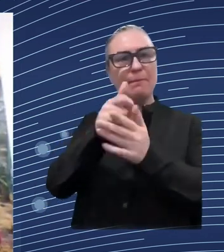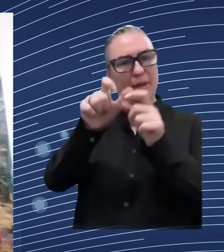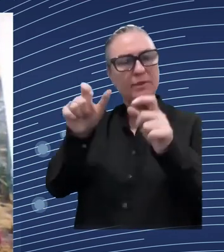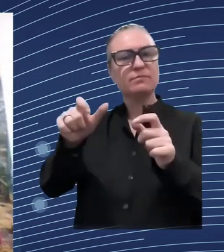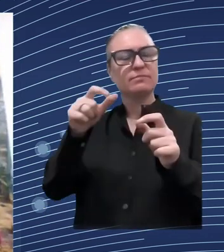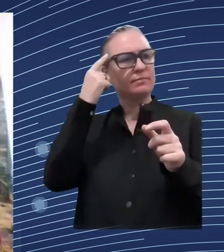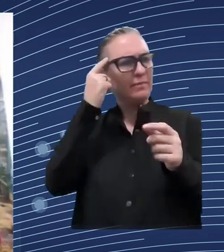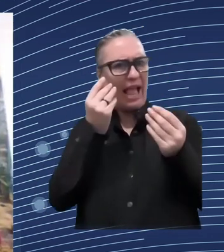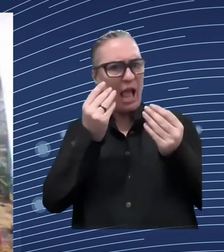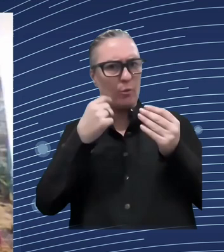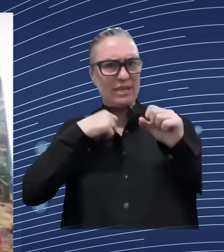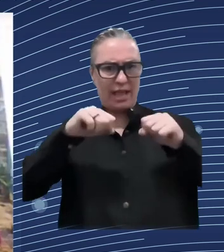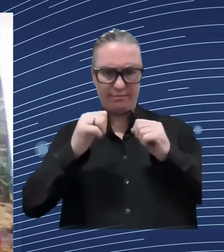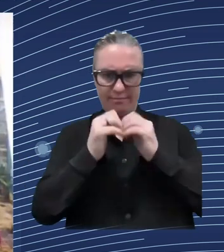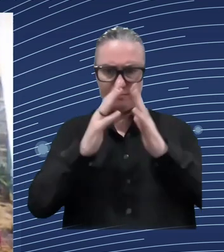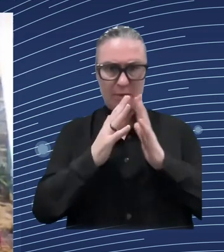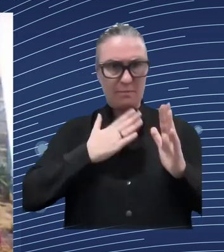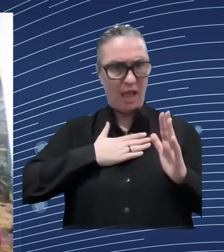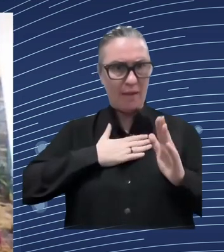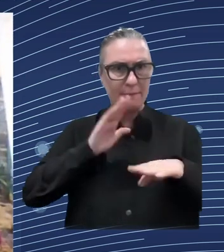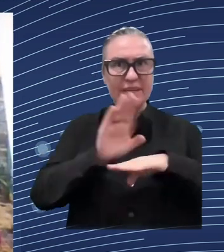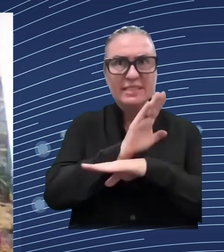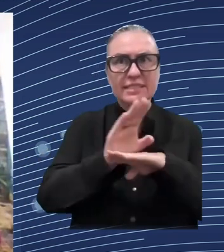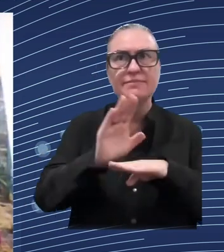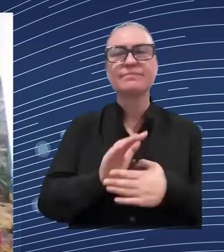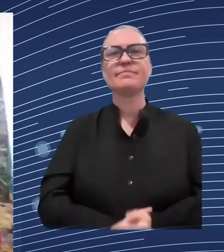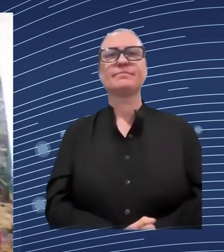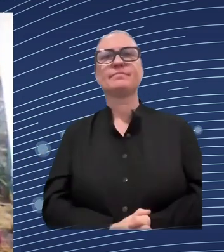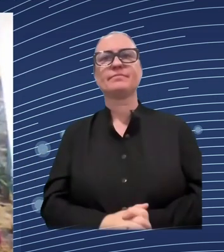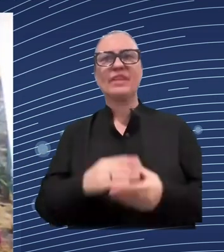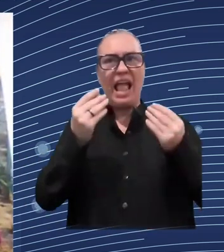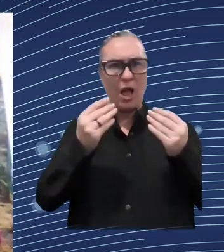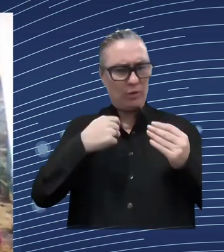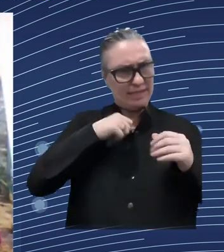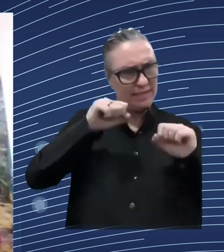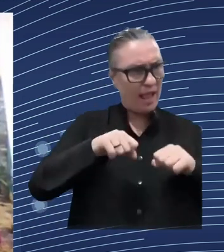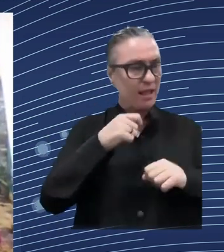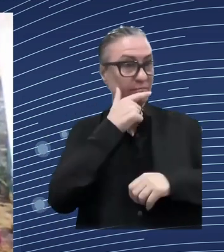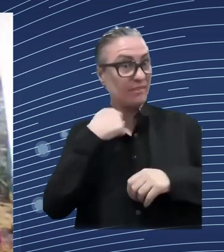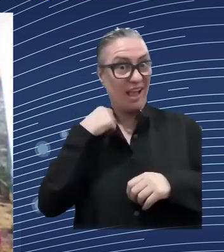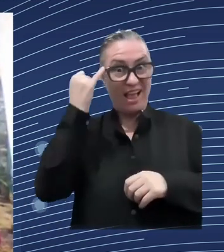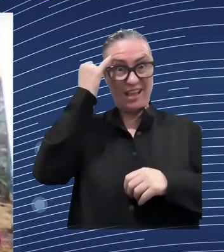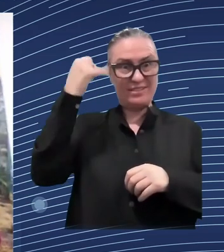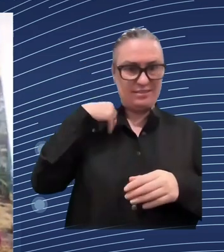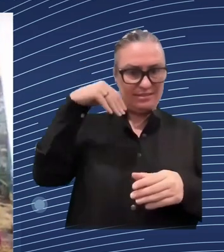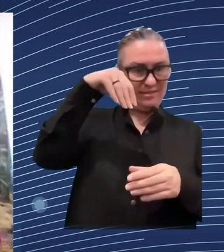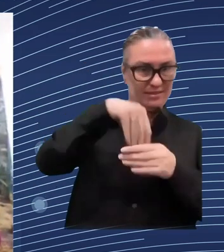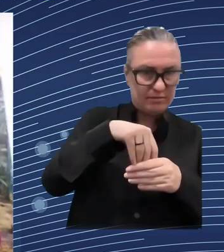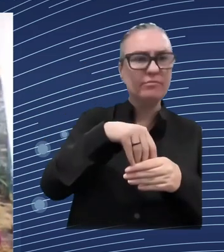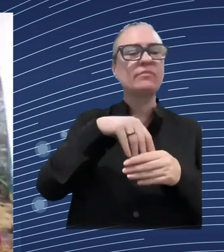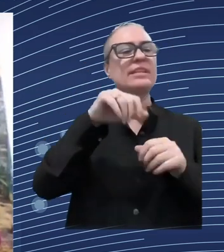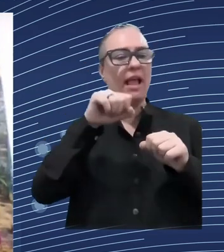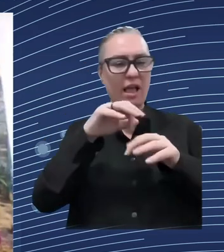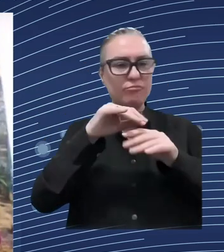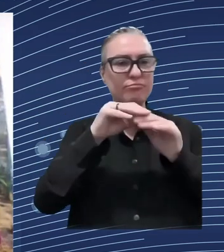ukrainians ukrainian citizens and entrepreneurs most of them improved their skills in various field and